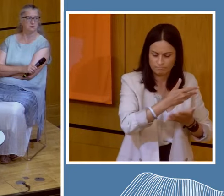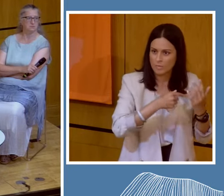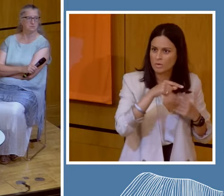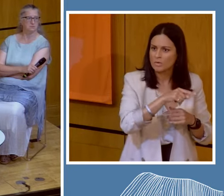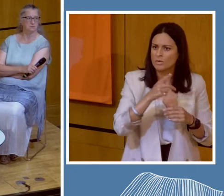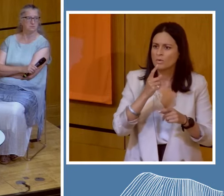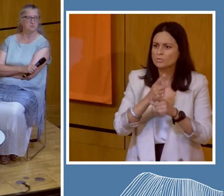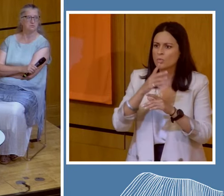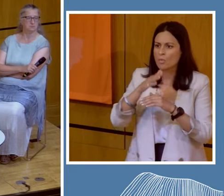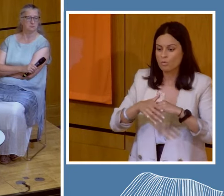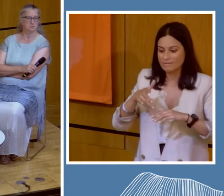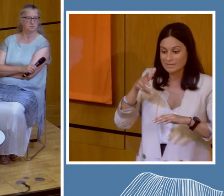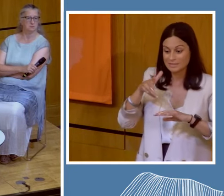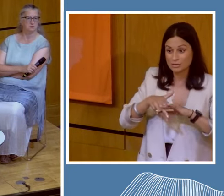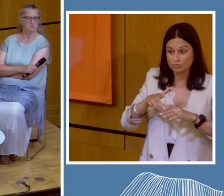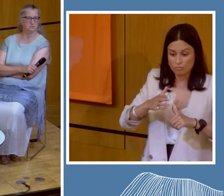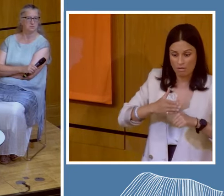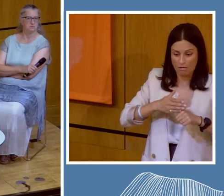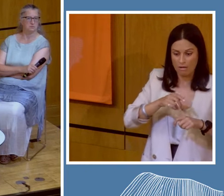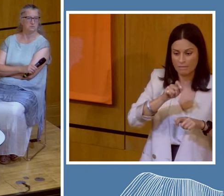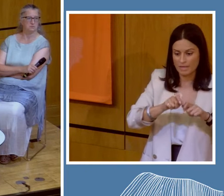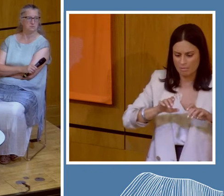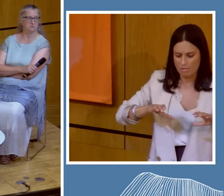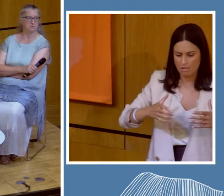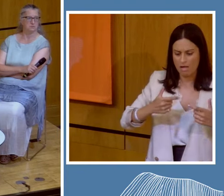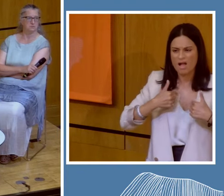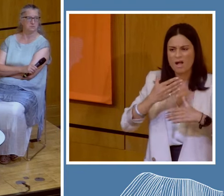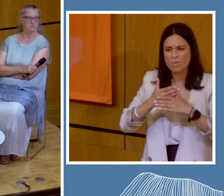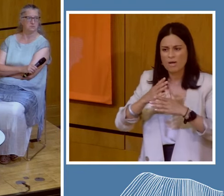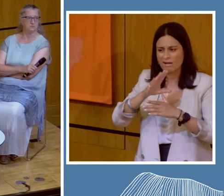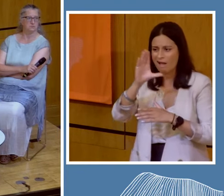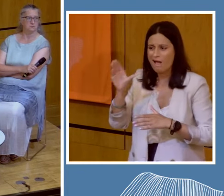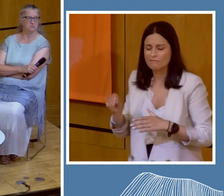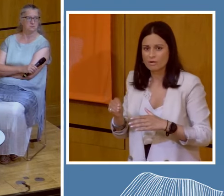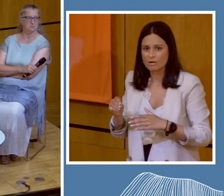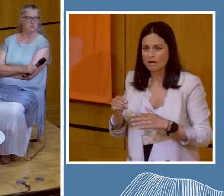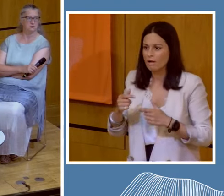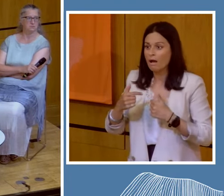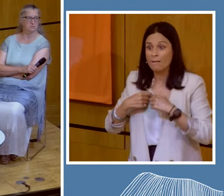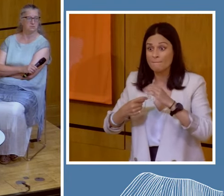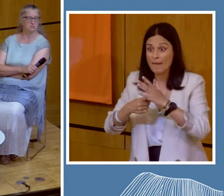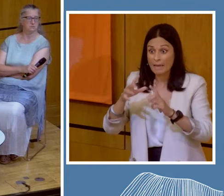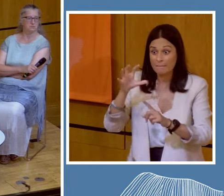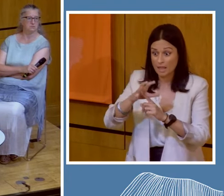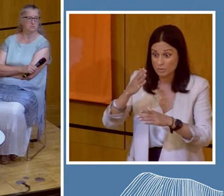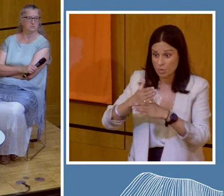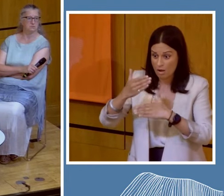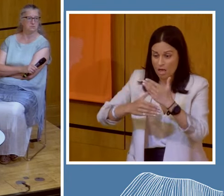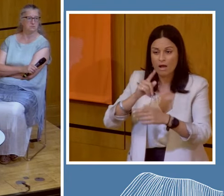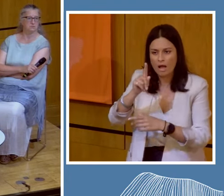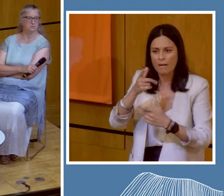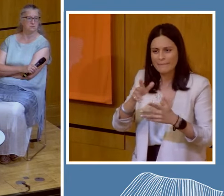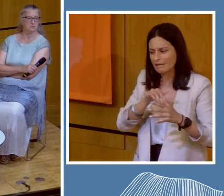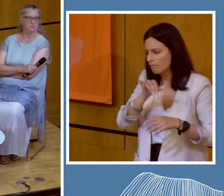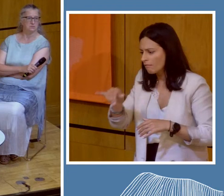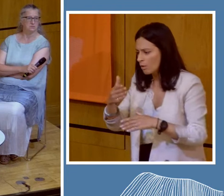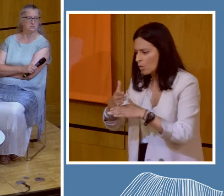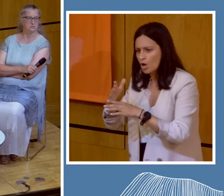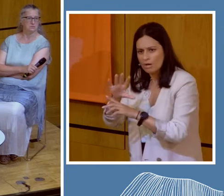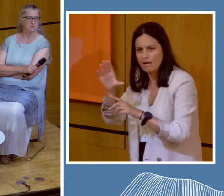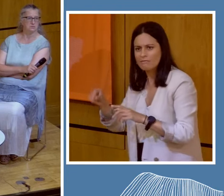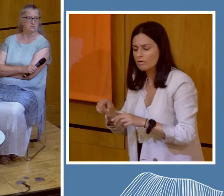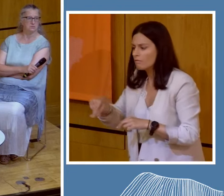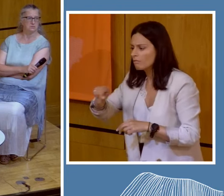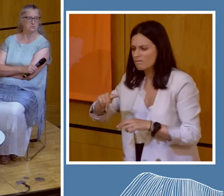indigenous people. Well, I've worked in Africa. It's not the main place where I've worked, but I've worked in Africa. And